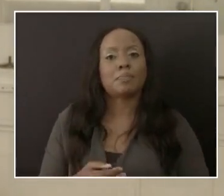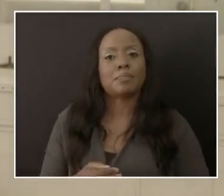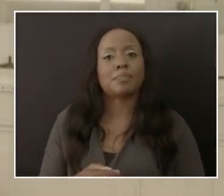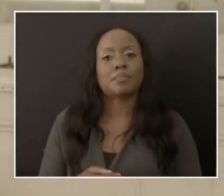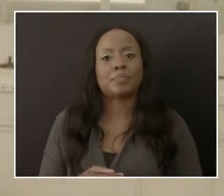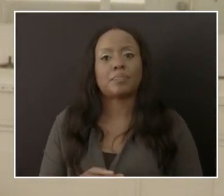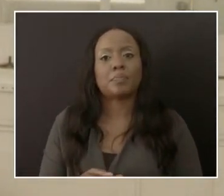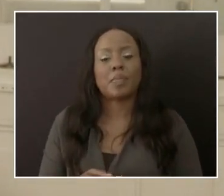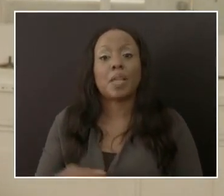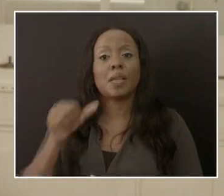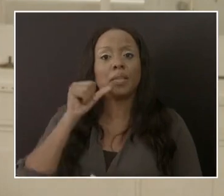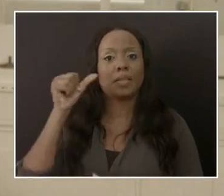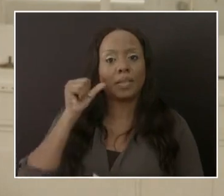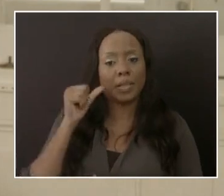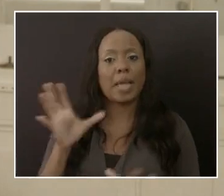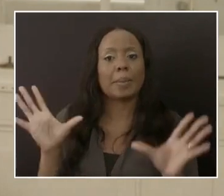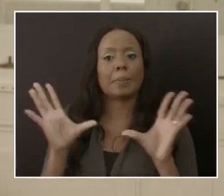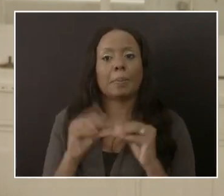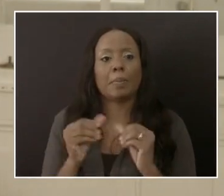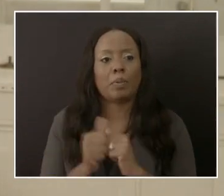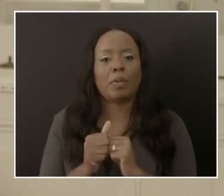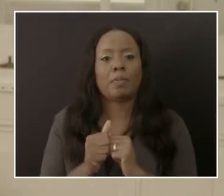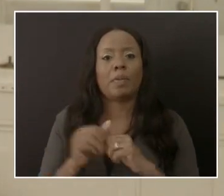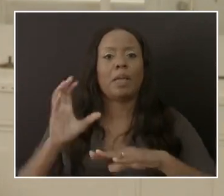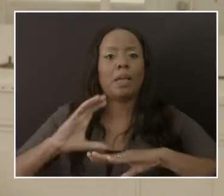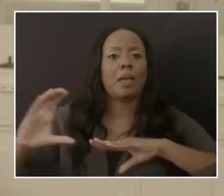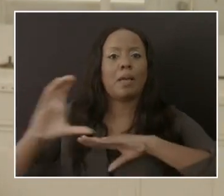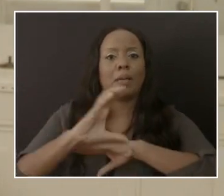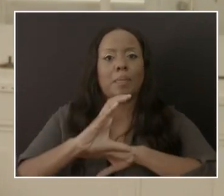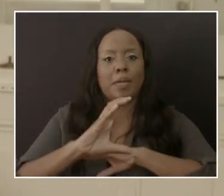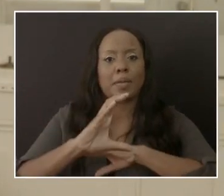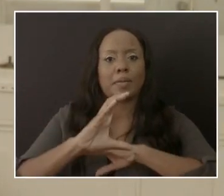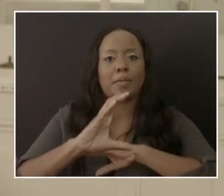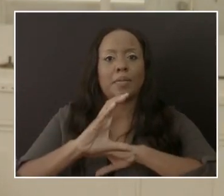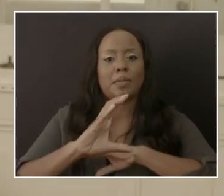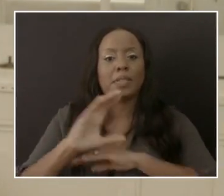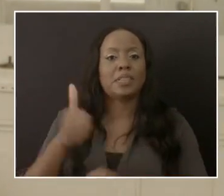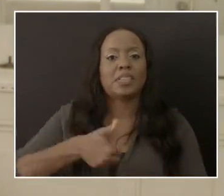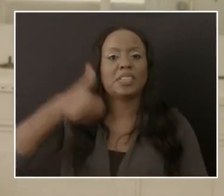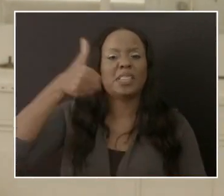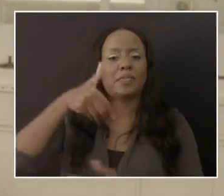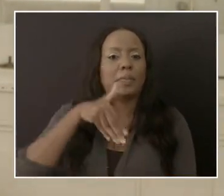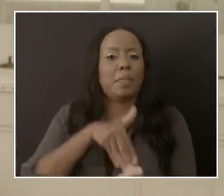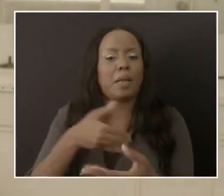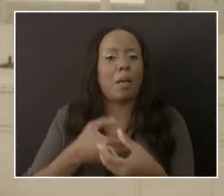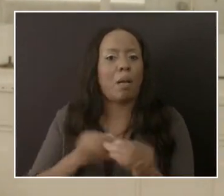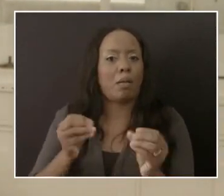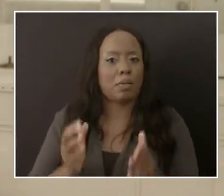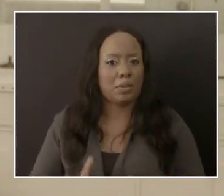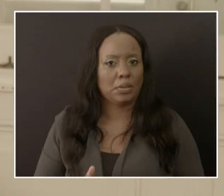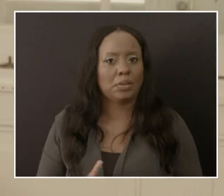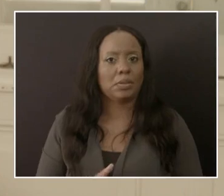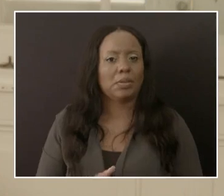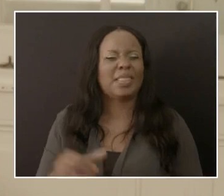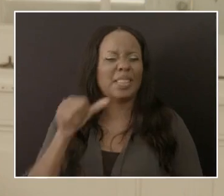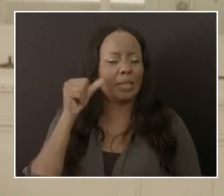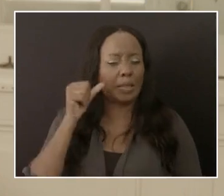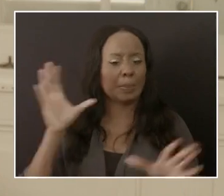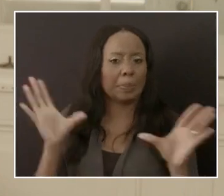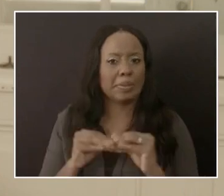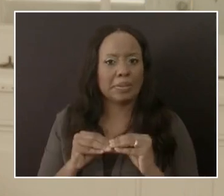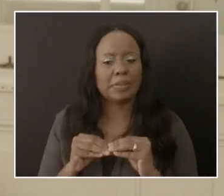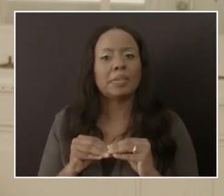CMOs yesterday. And those countries gave the indication that their specific